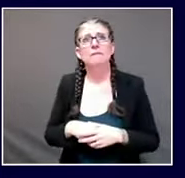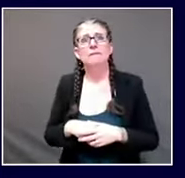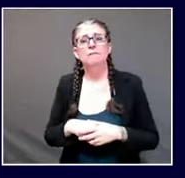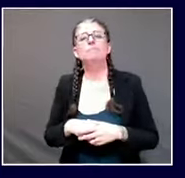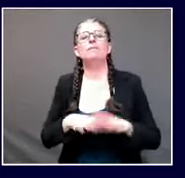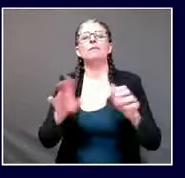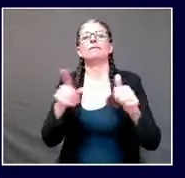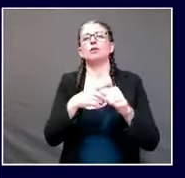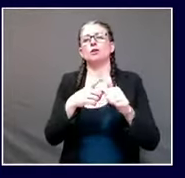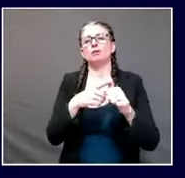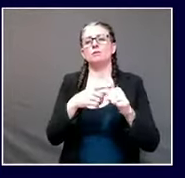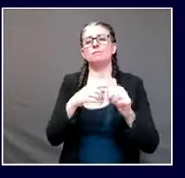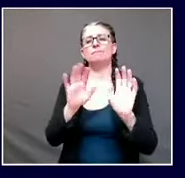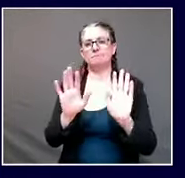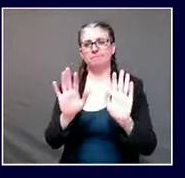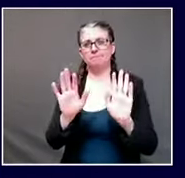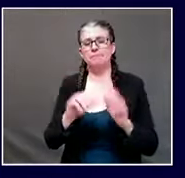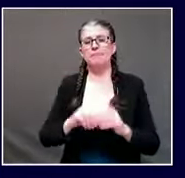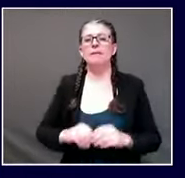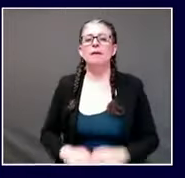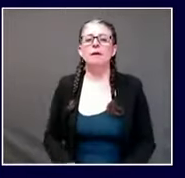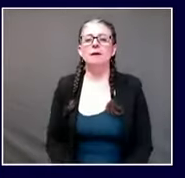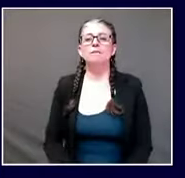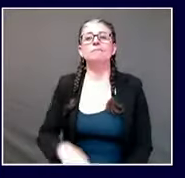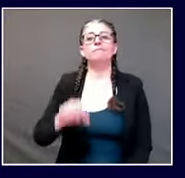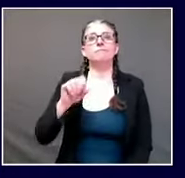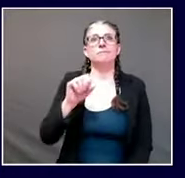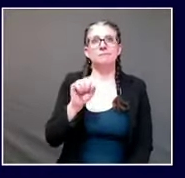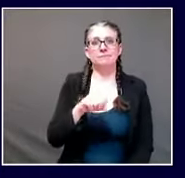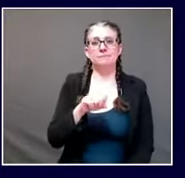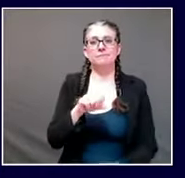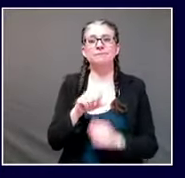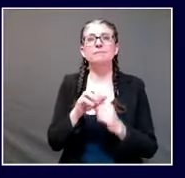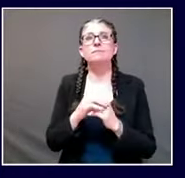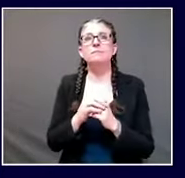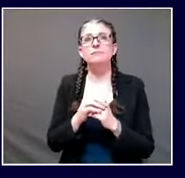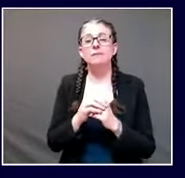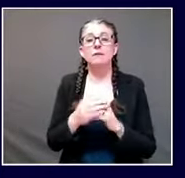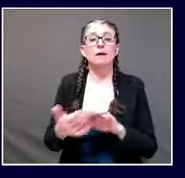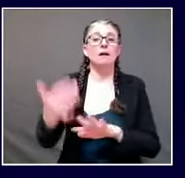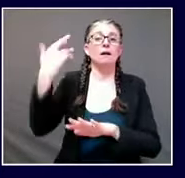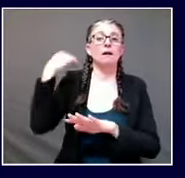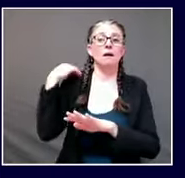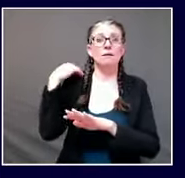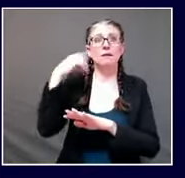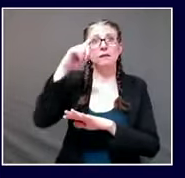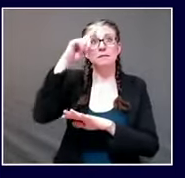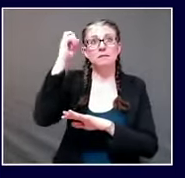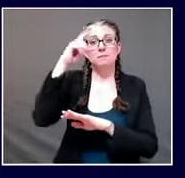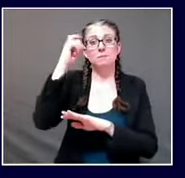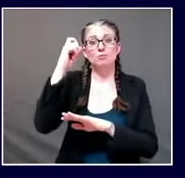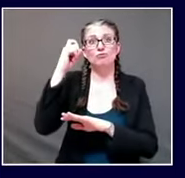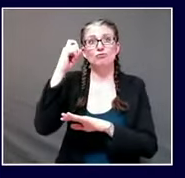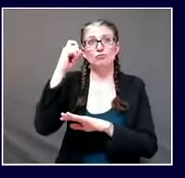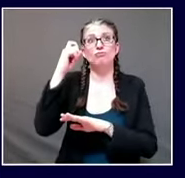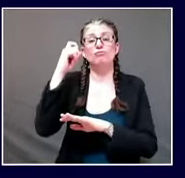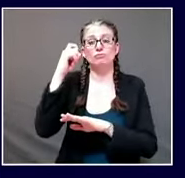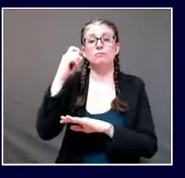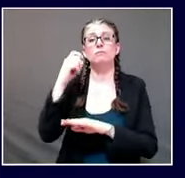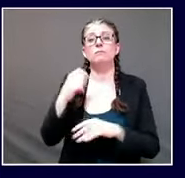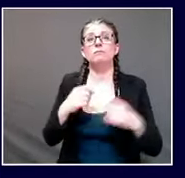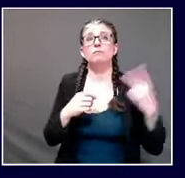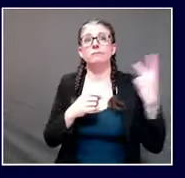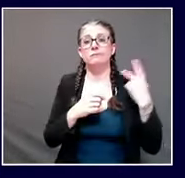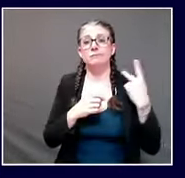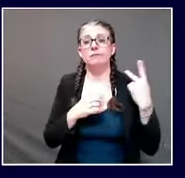earlier on in the pandemic i put out a call commissioner lambrugh put out a call and governor mills put out a call